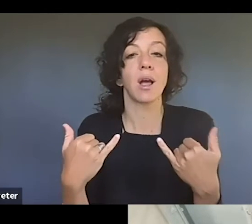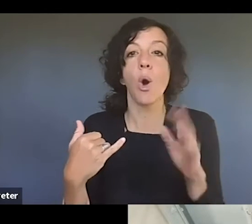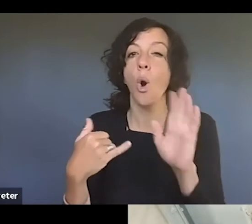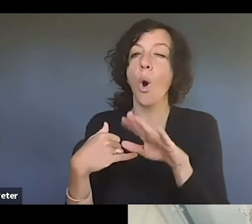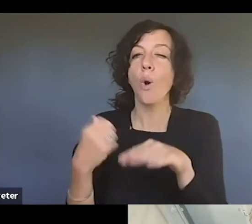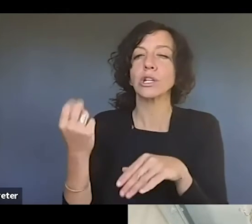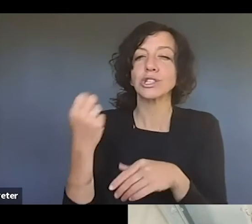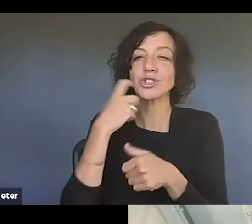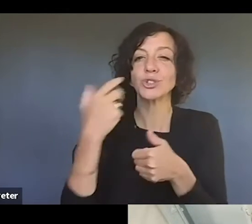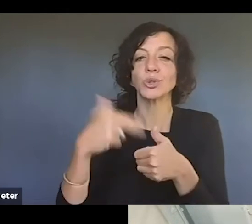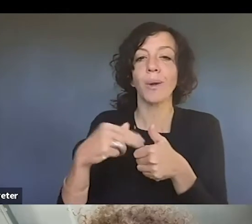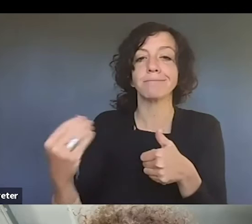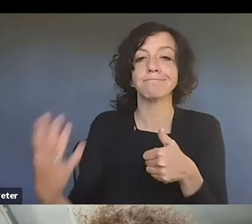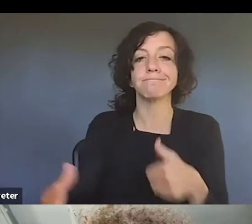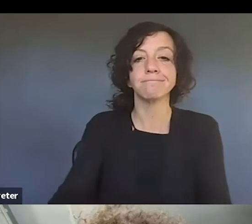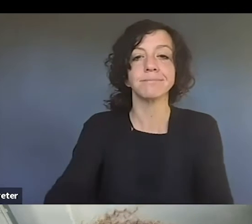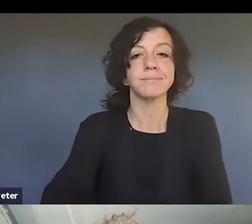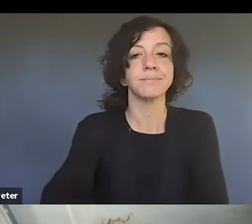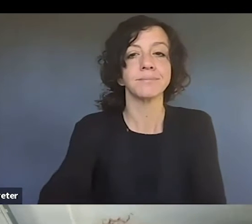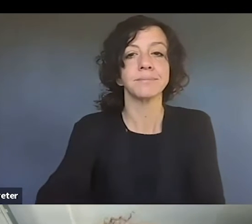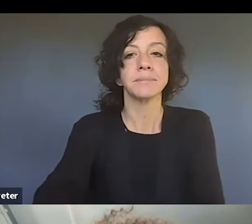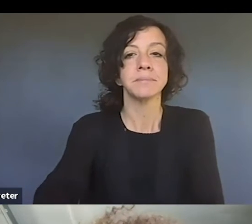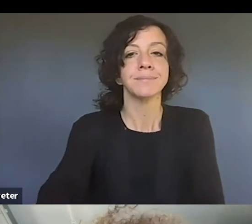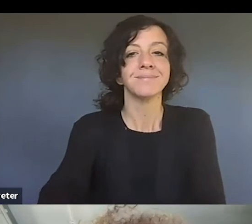her video on.